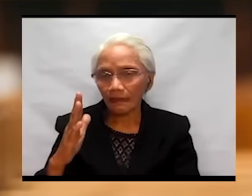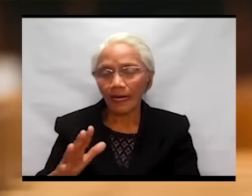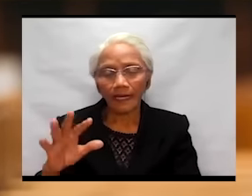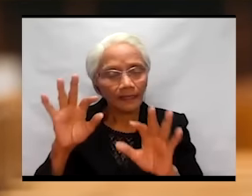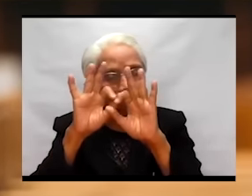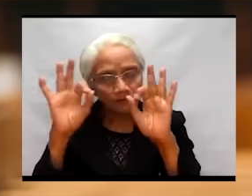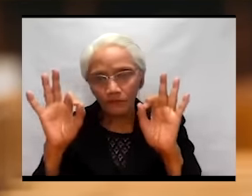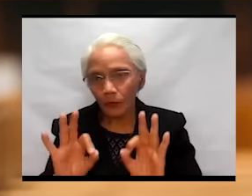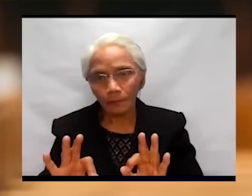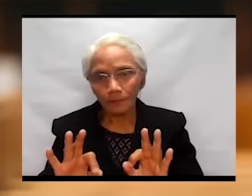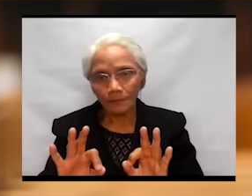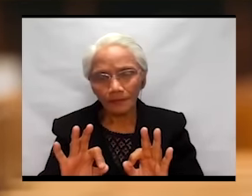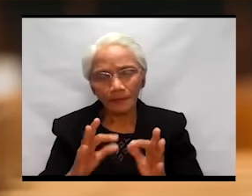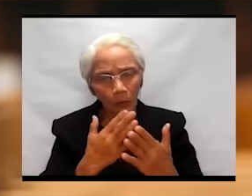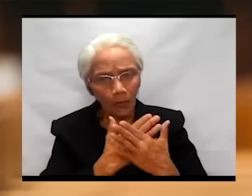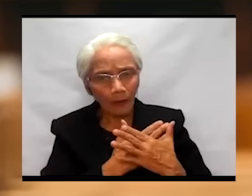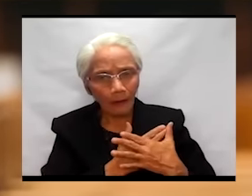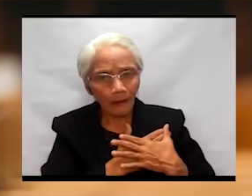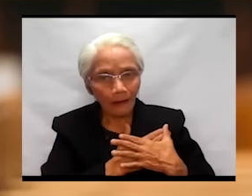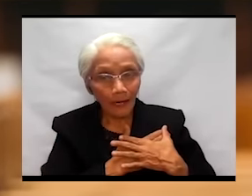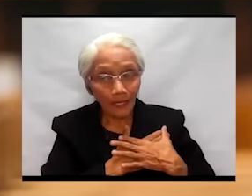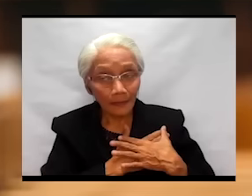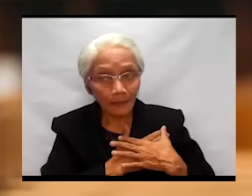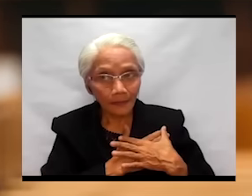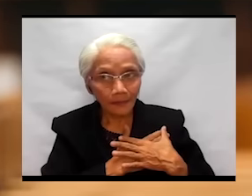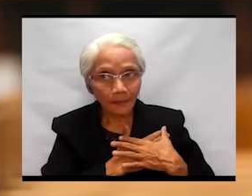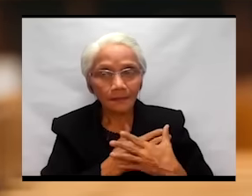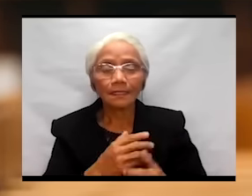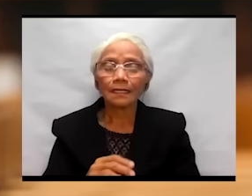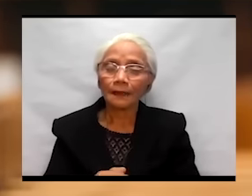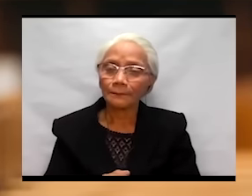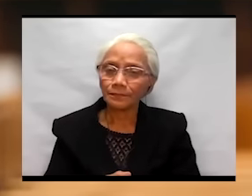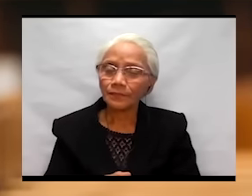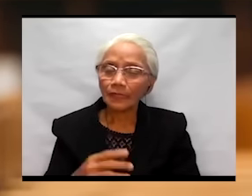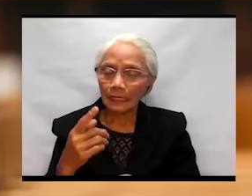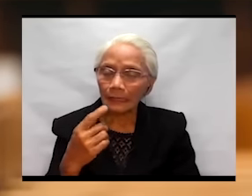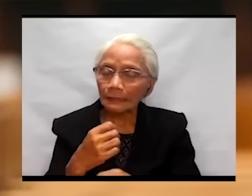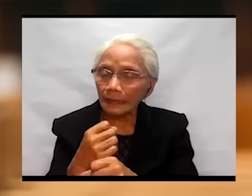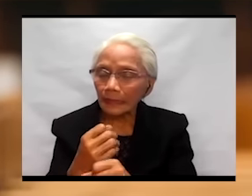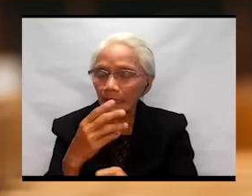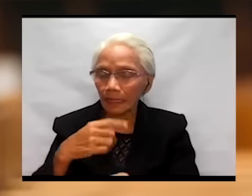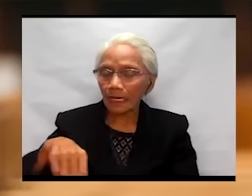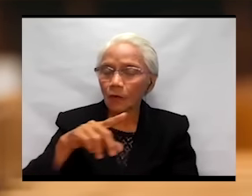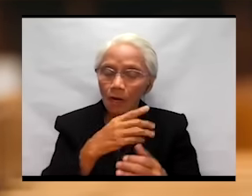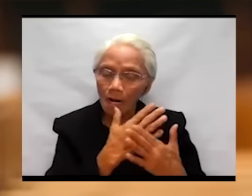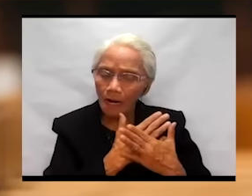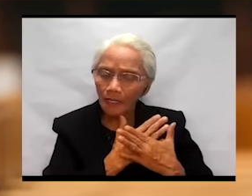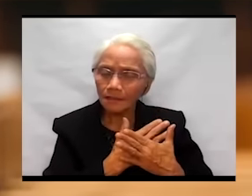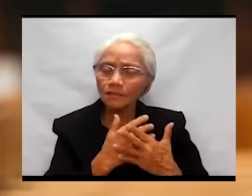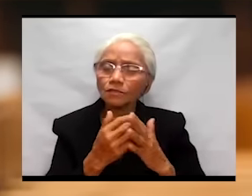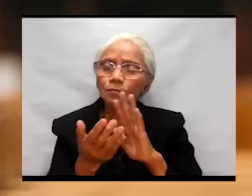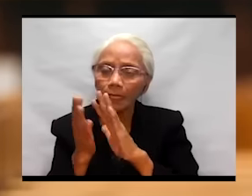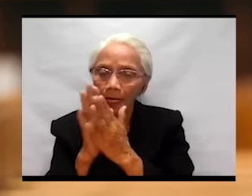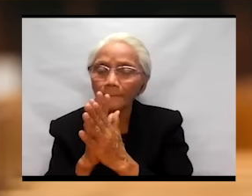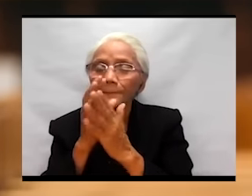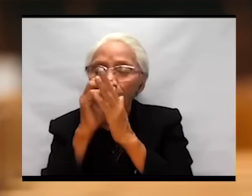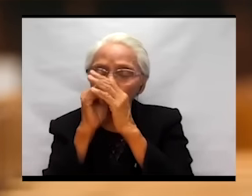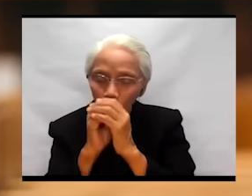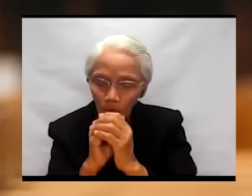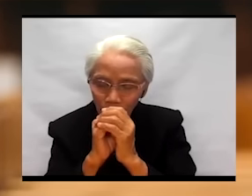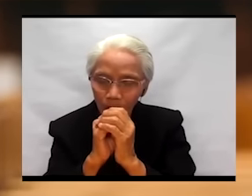forming our hearts to be worshipers in truth and in spirit